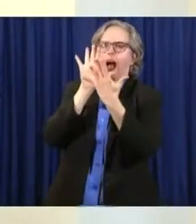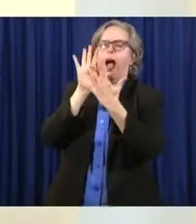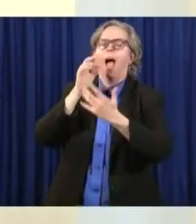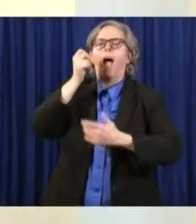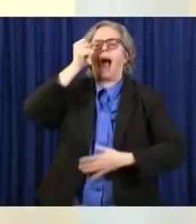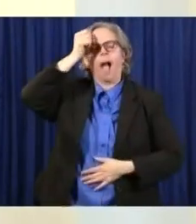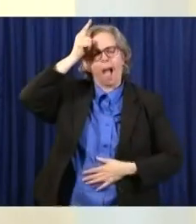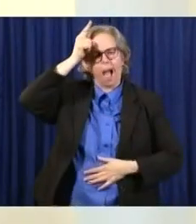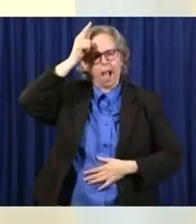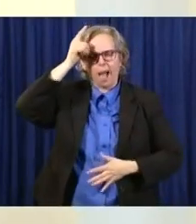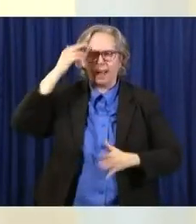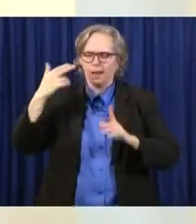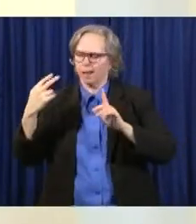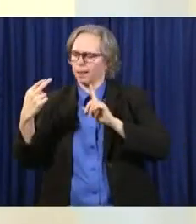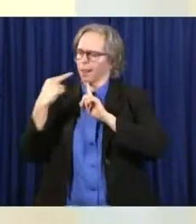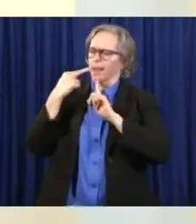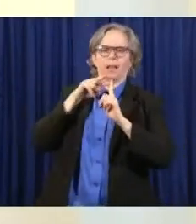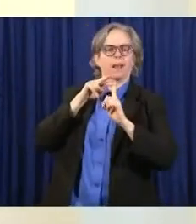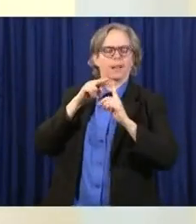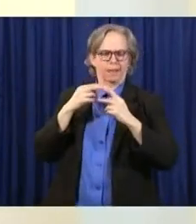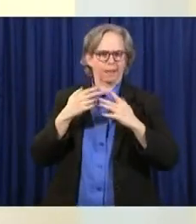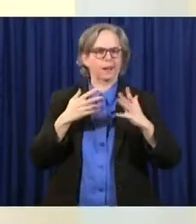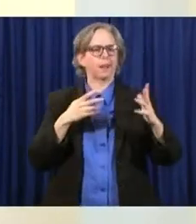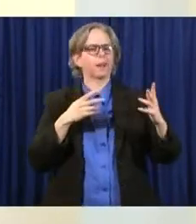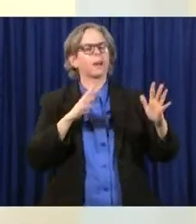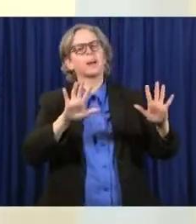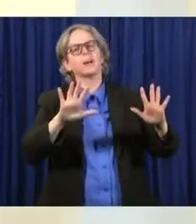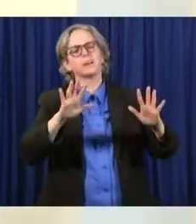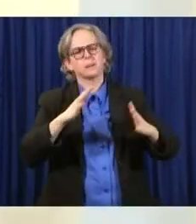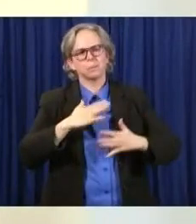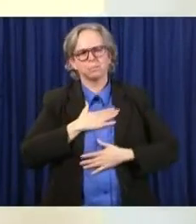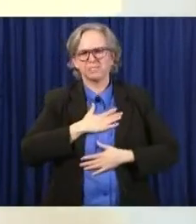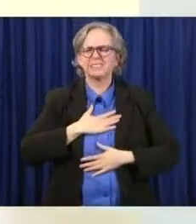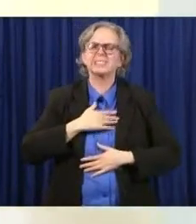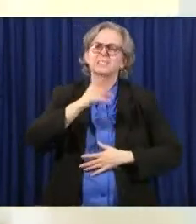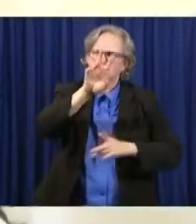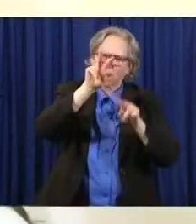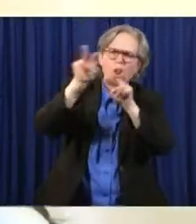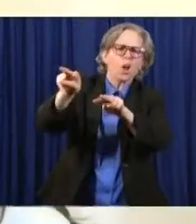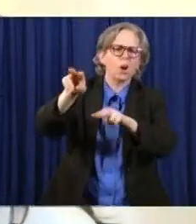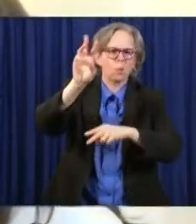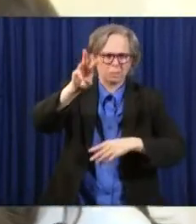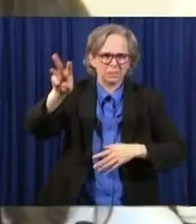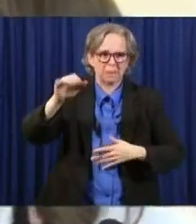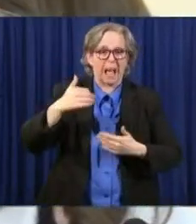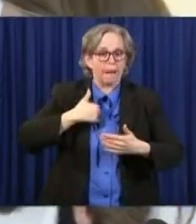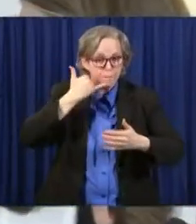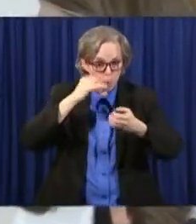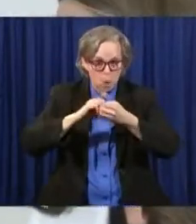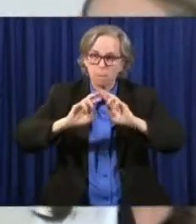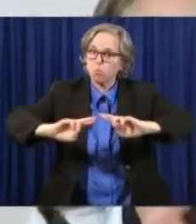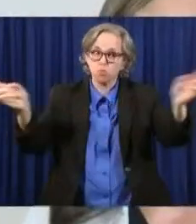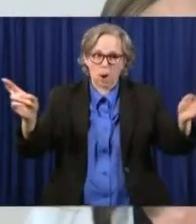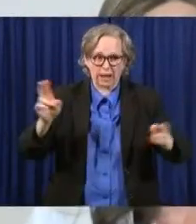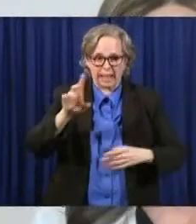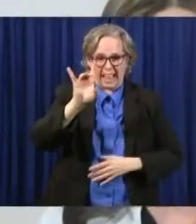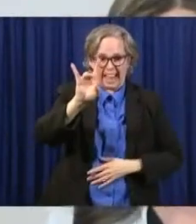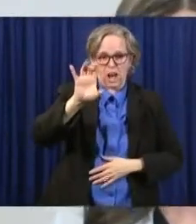So I just want to say again, on our website, it's hard to see on this. We have a 1-800 number, 720